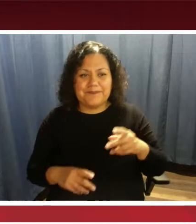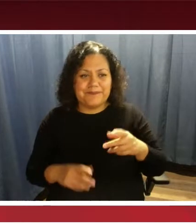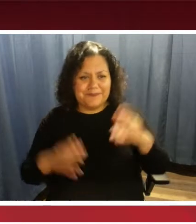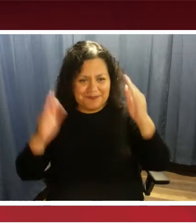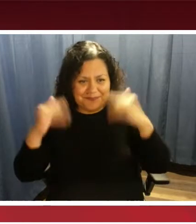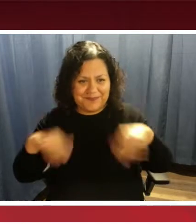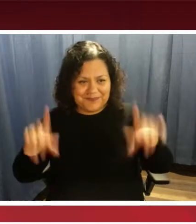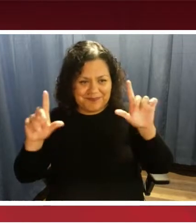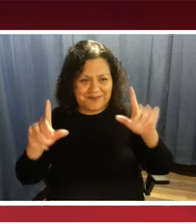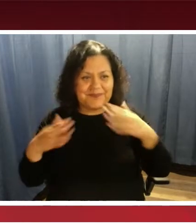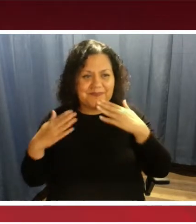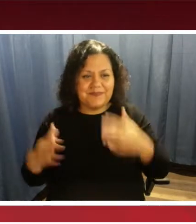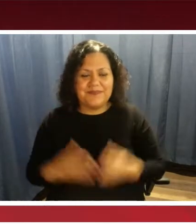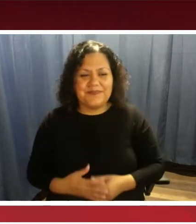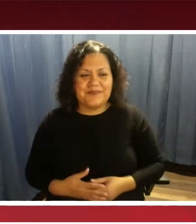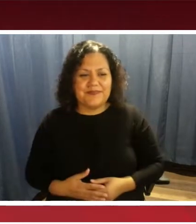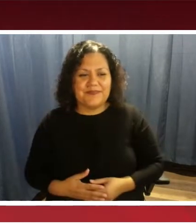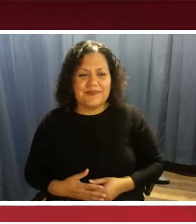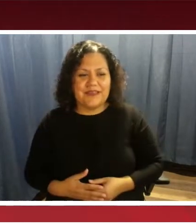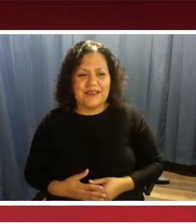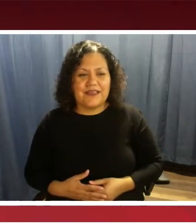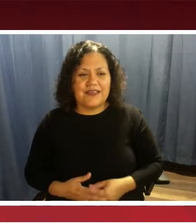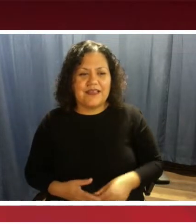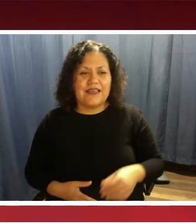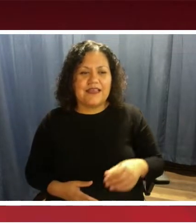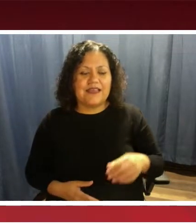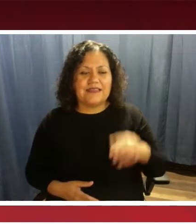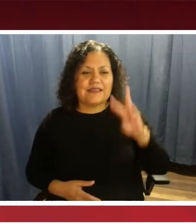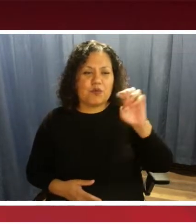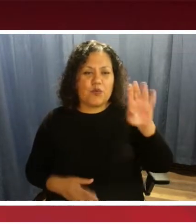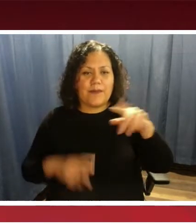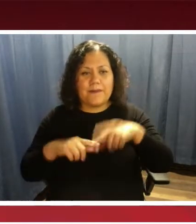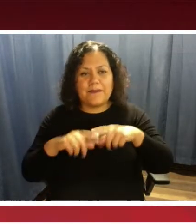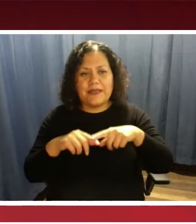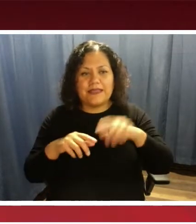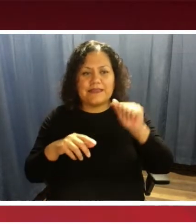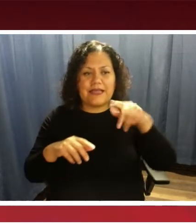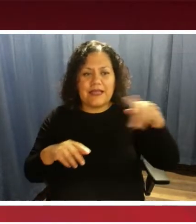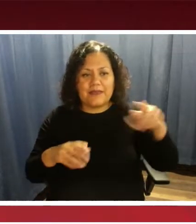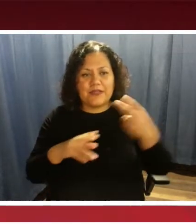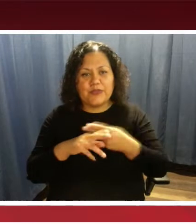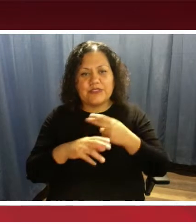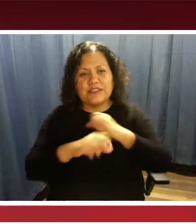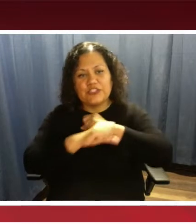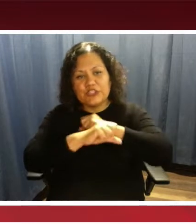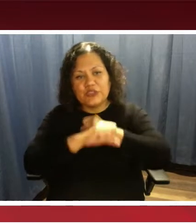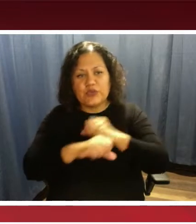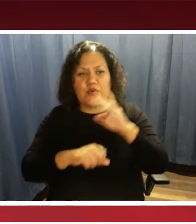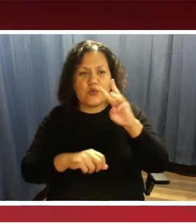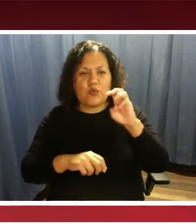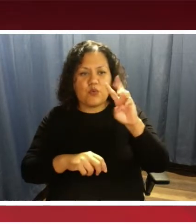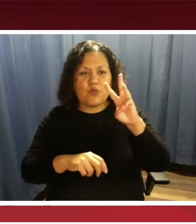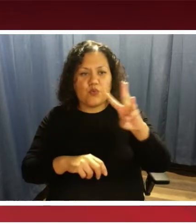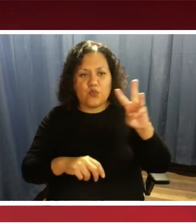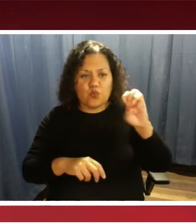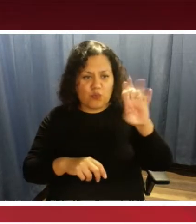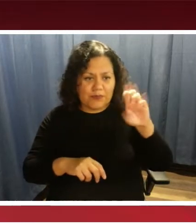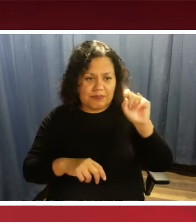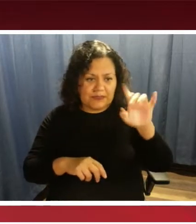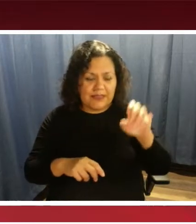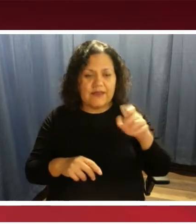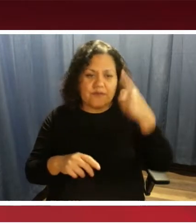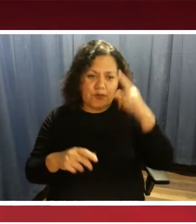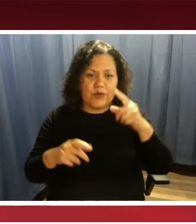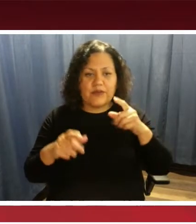Thank you. It's a web-based application that uses a secure website for VIA Trans customers to manage their VIA Trans